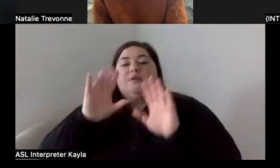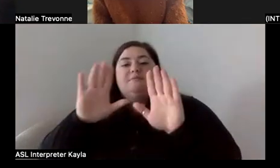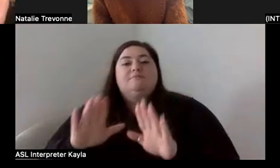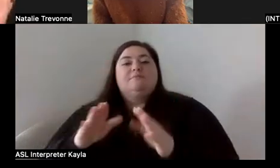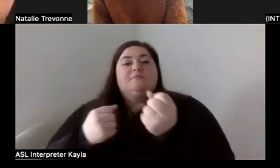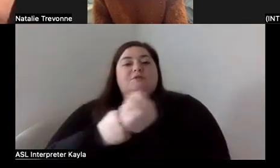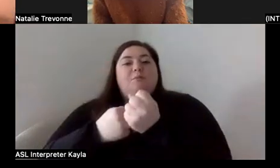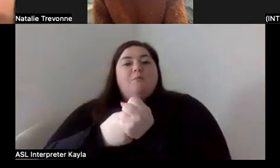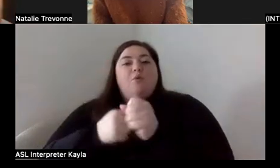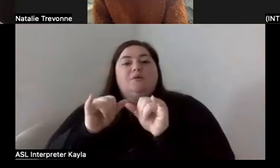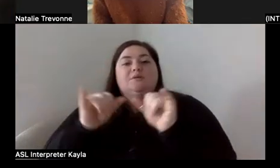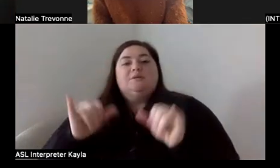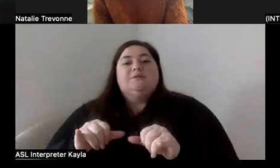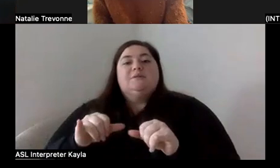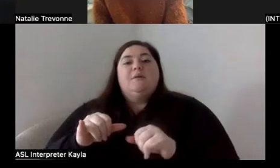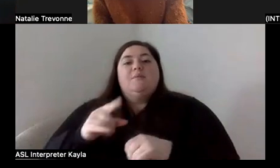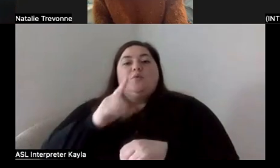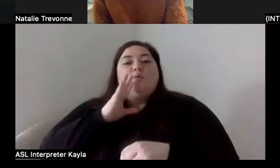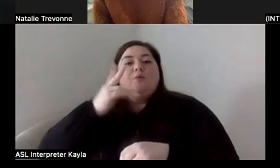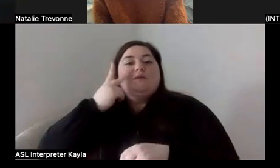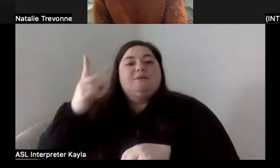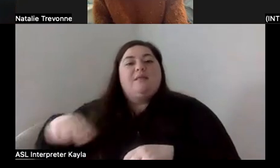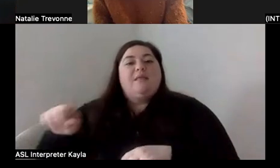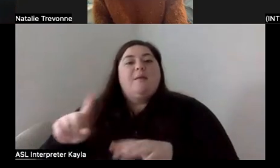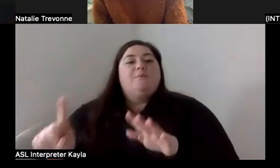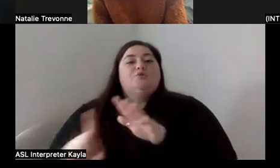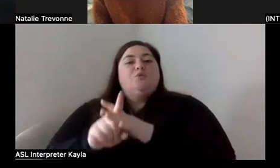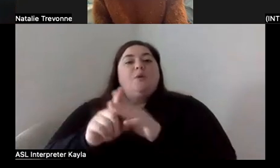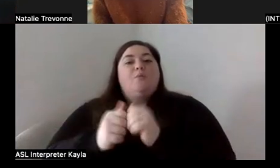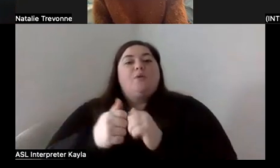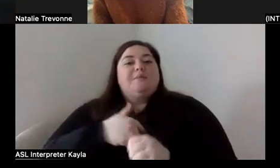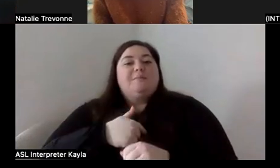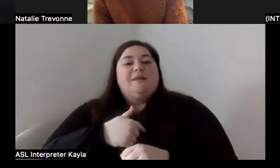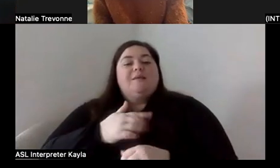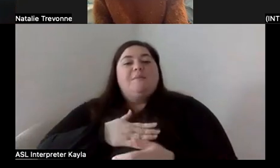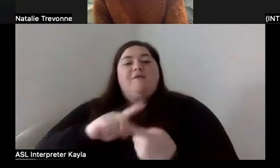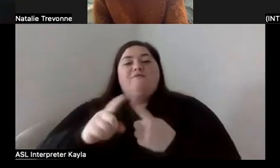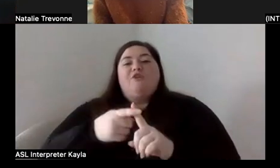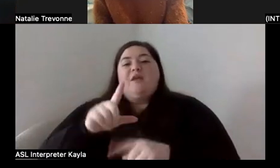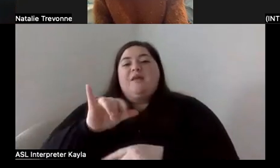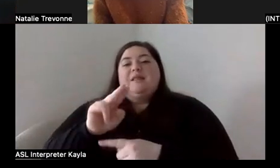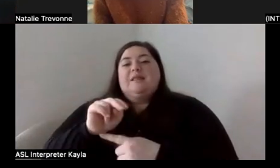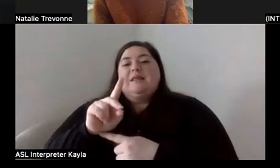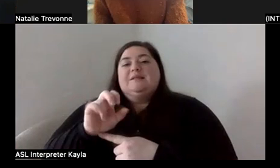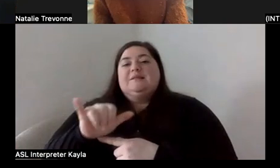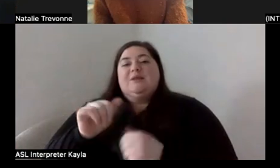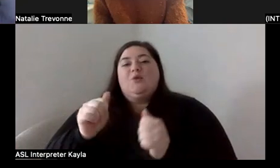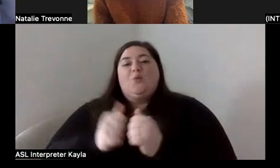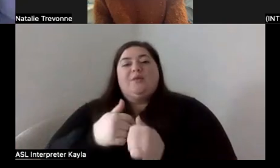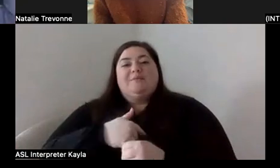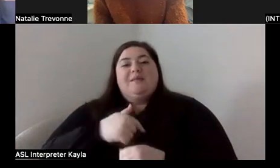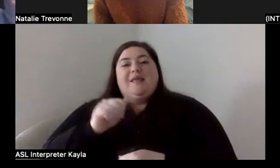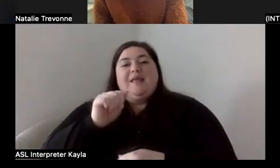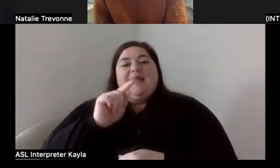Like, you'll see them show up with me at two different events. My friend Lindsay was with me at the Disability Film Challenge Awards